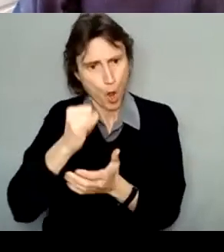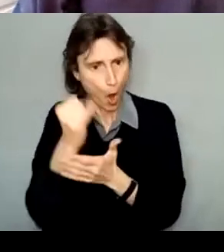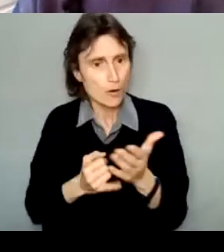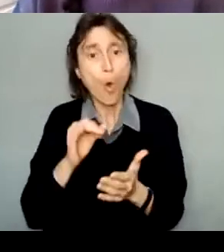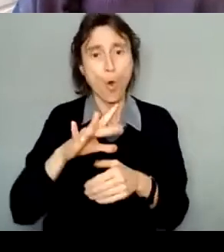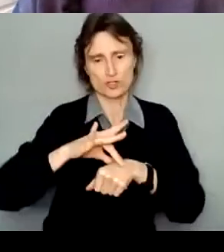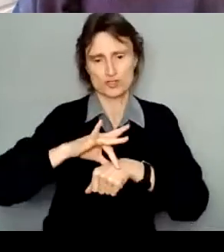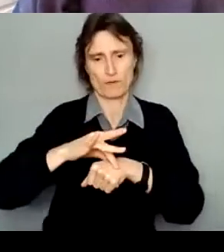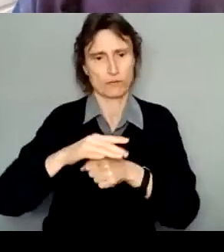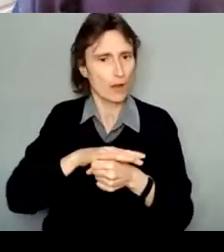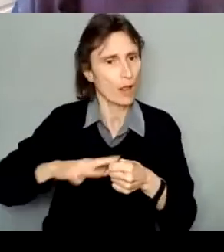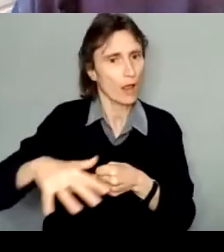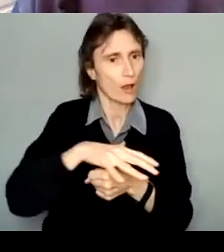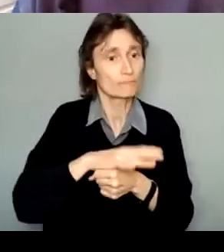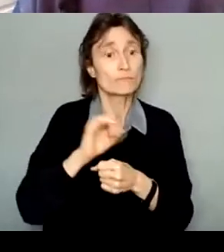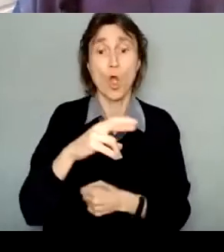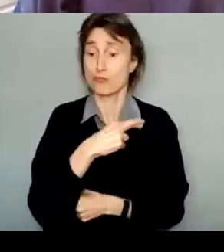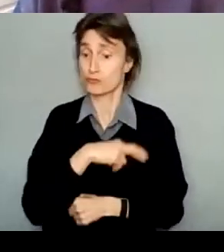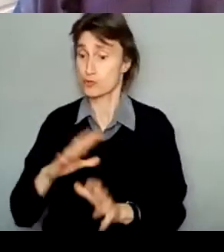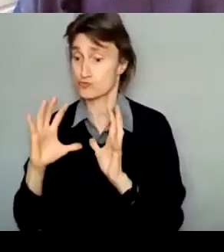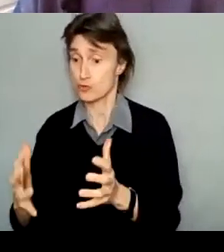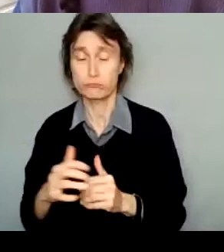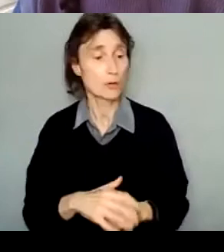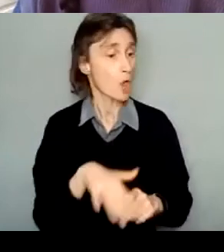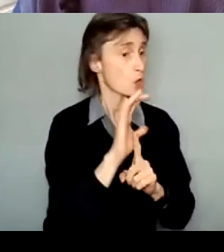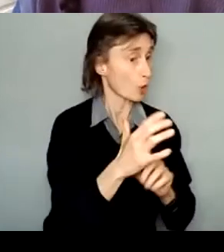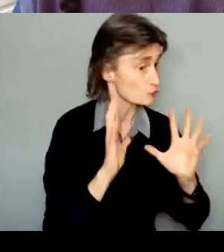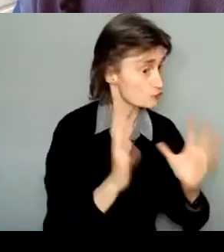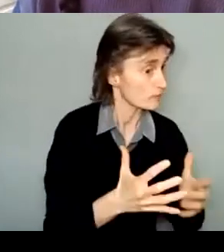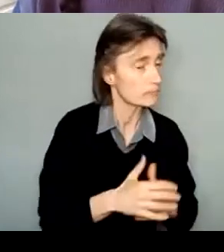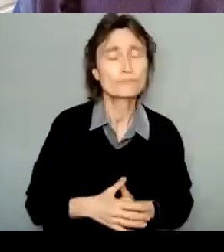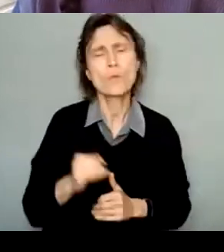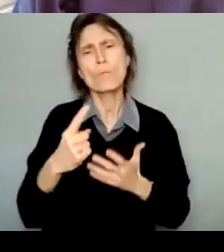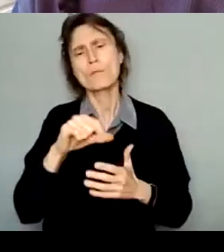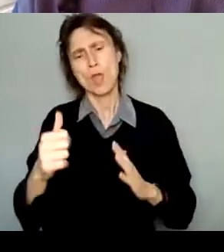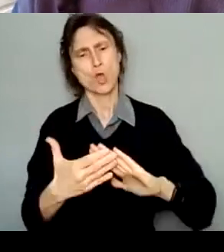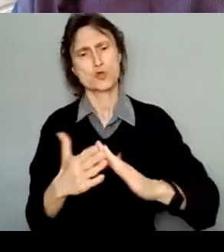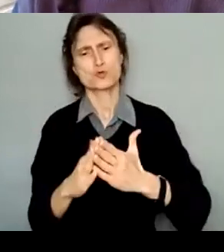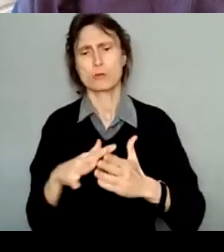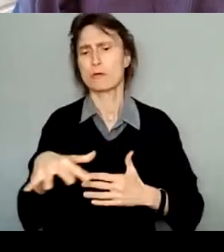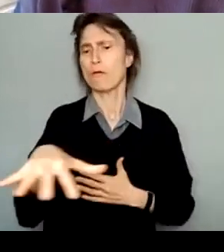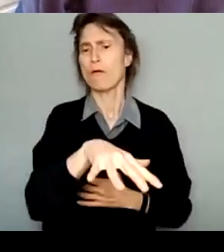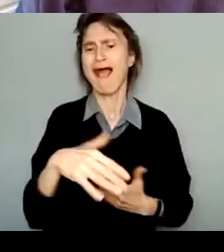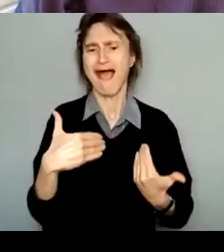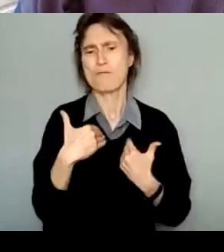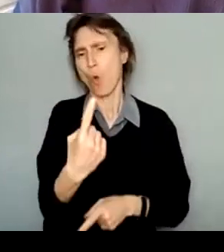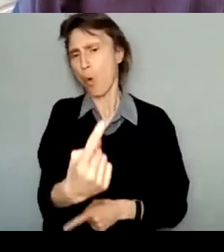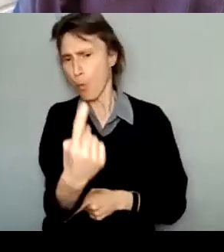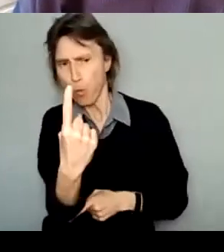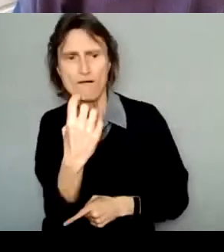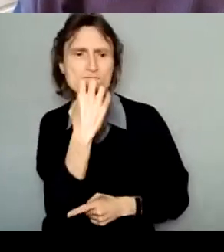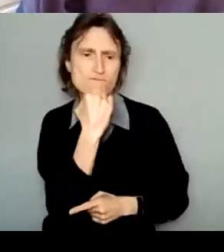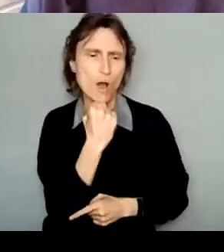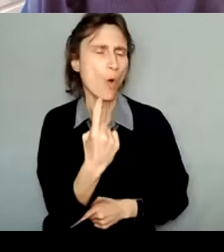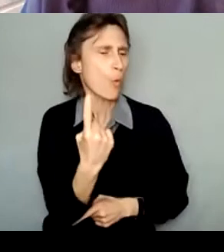religious, or cultural communities, or perhaps communities that share a particular interest, value, aesthetic,